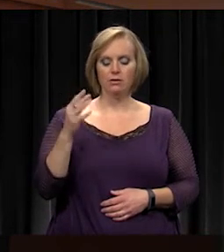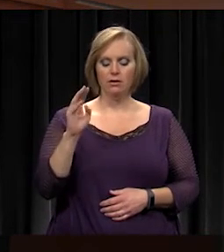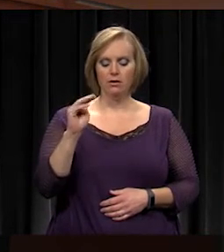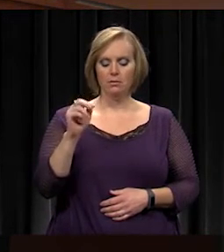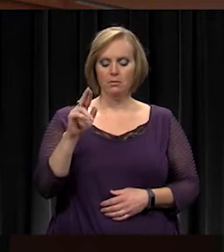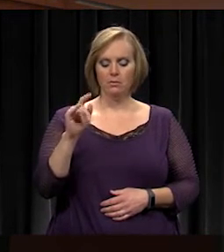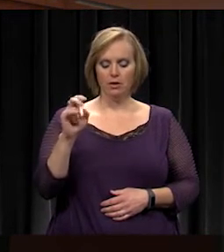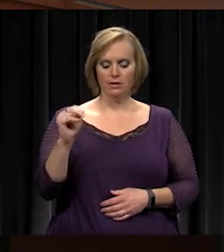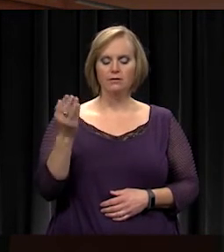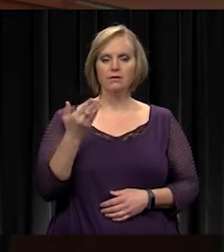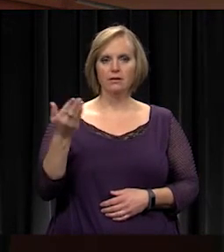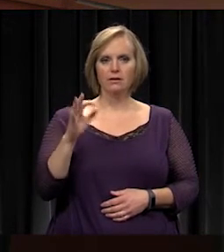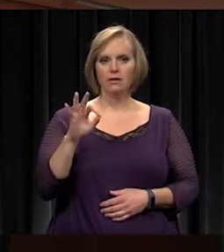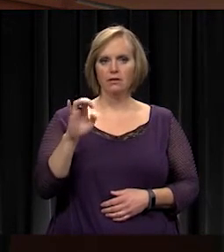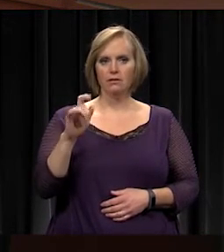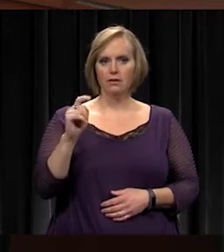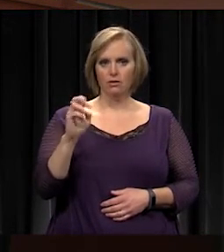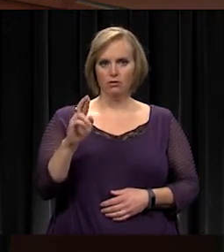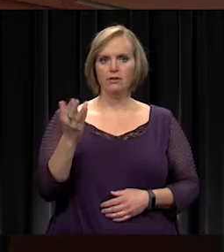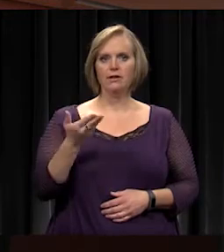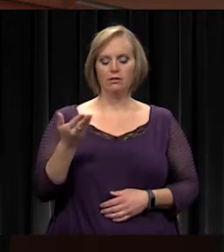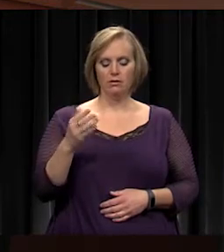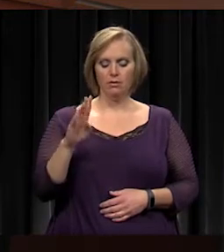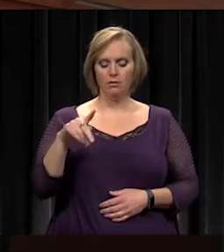Martin? Here. Mrs. Felter? Here. Mr. Poland?